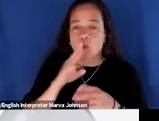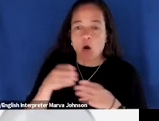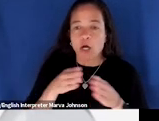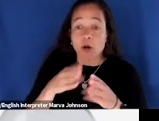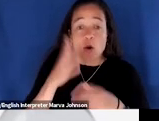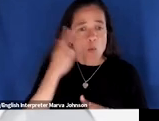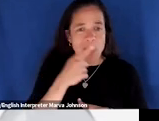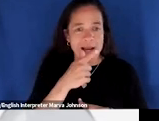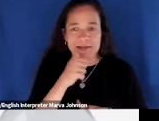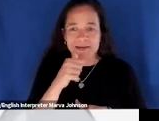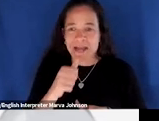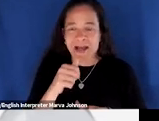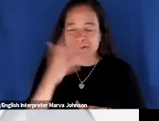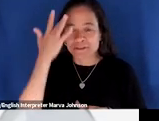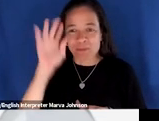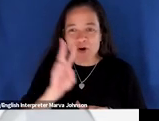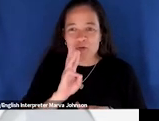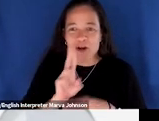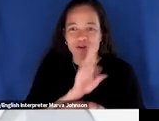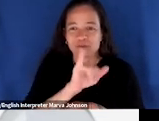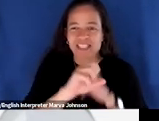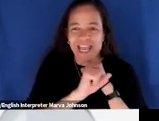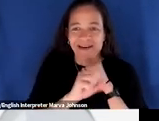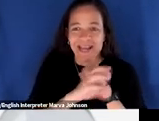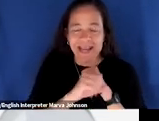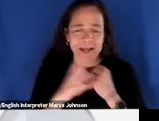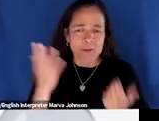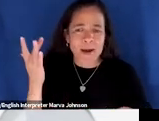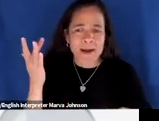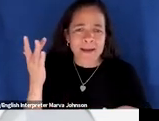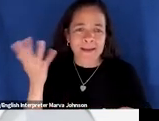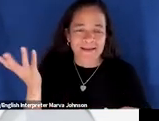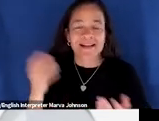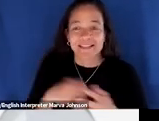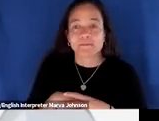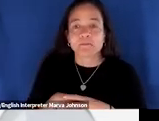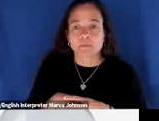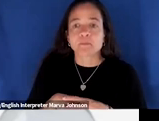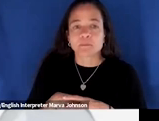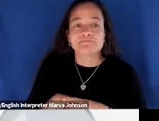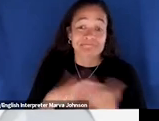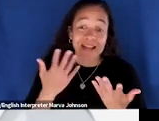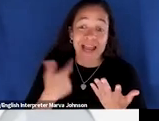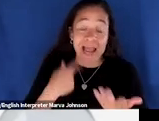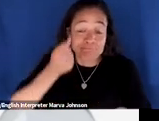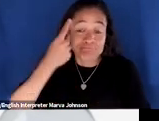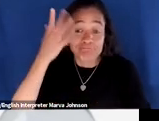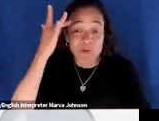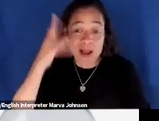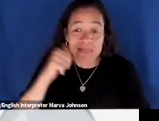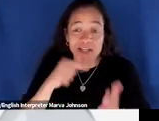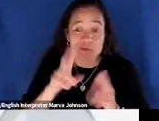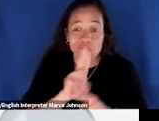you know and they were like oh yeah right i i get why i get why they don't do that so